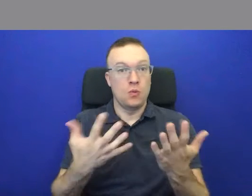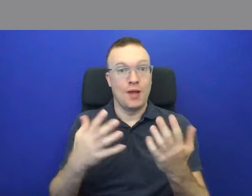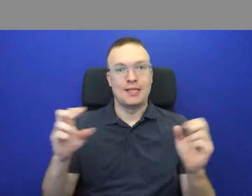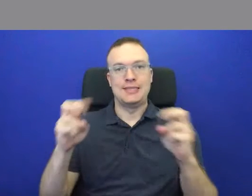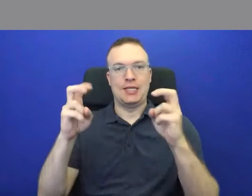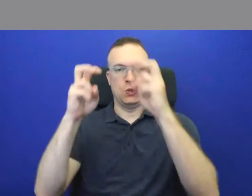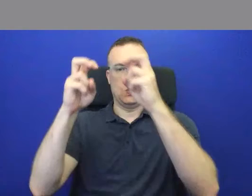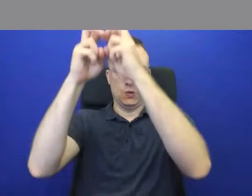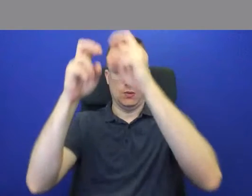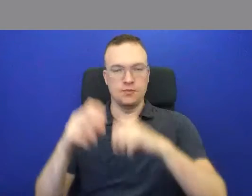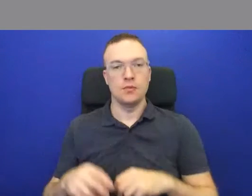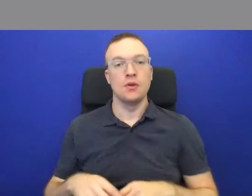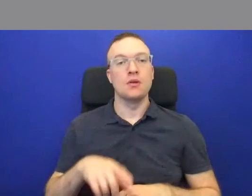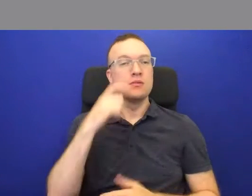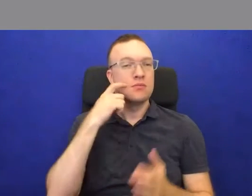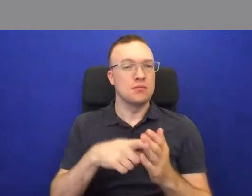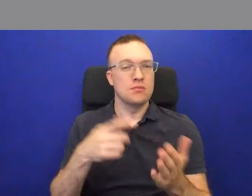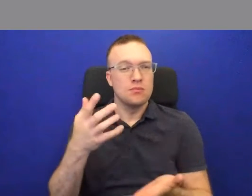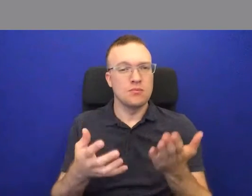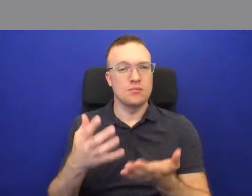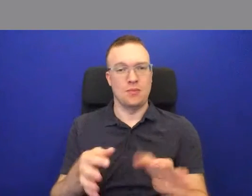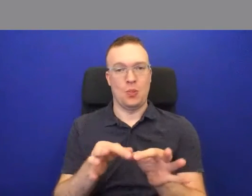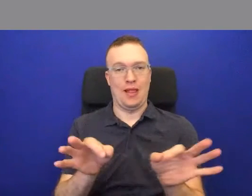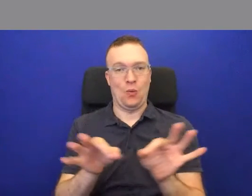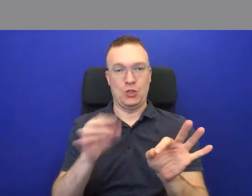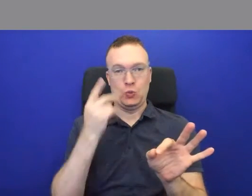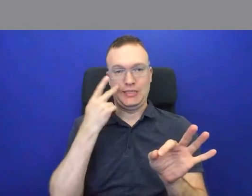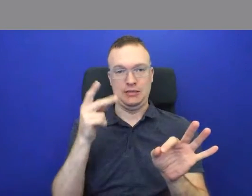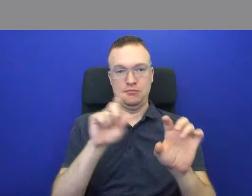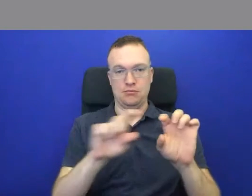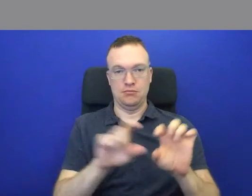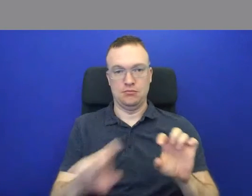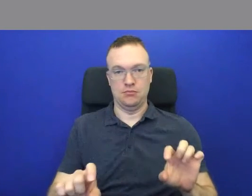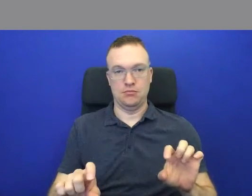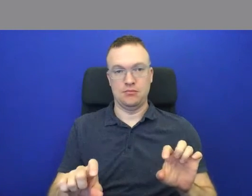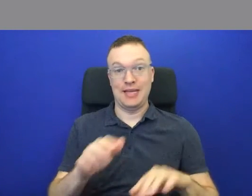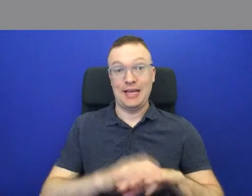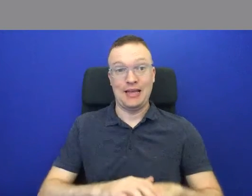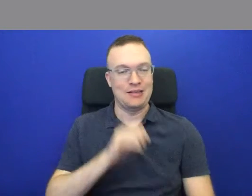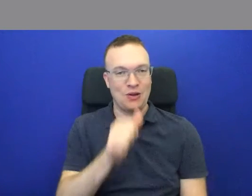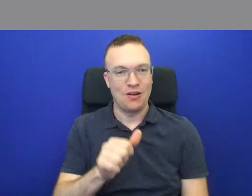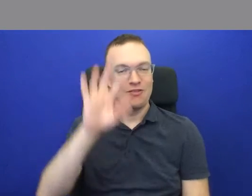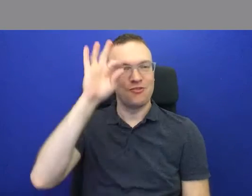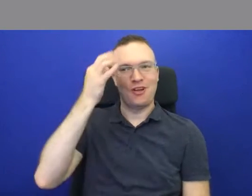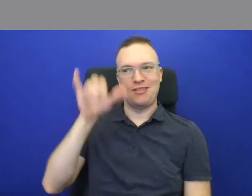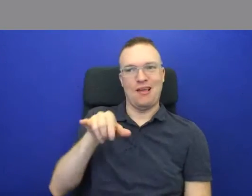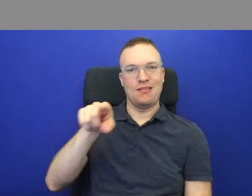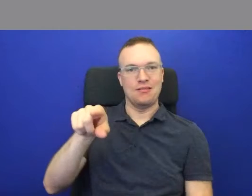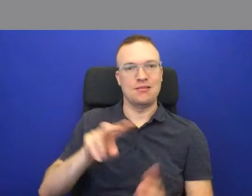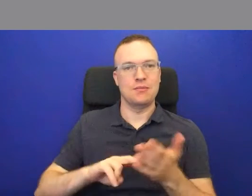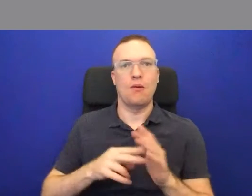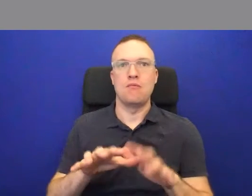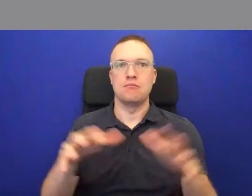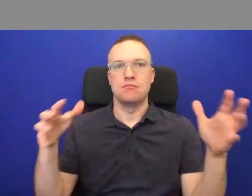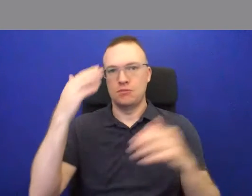You might notice, though, the language on this map is French, and that tells us a great deal.